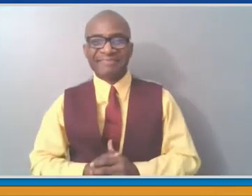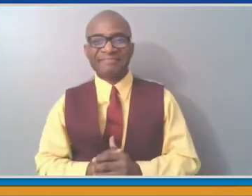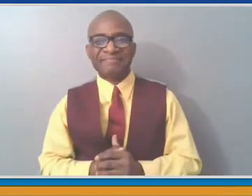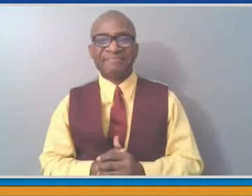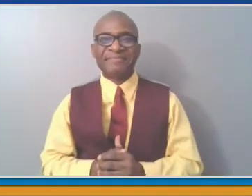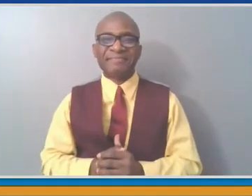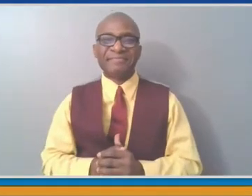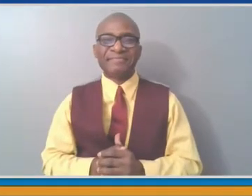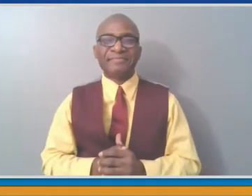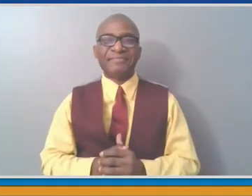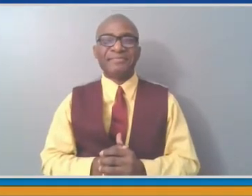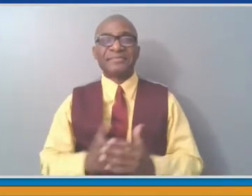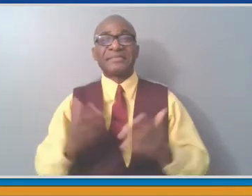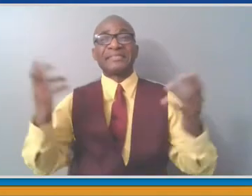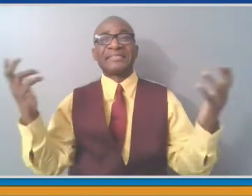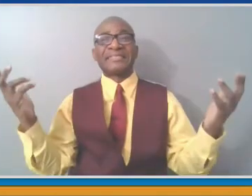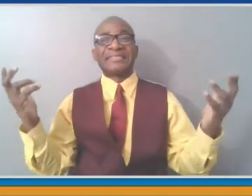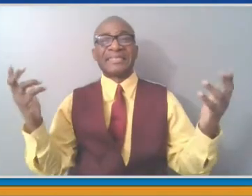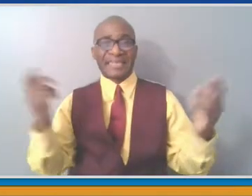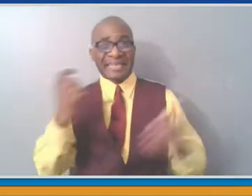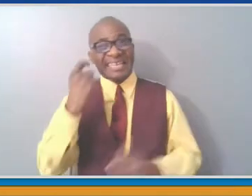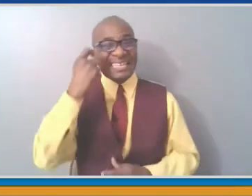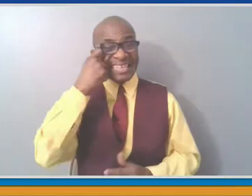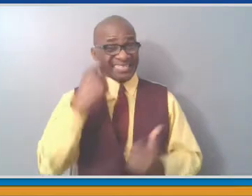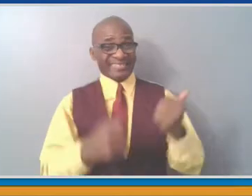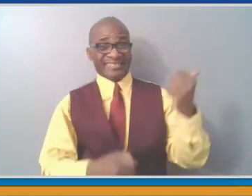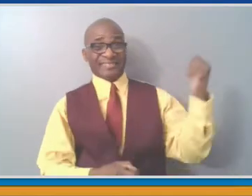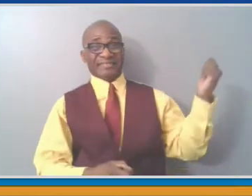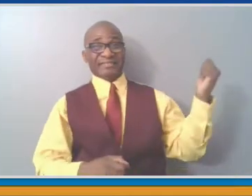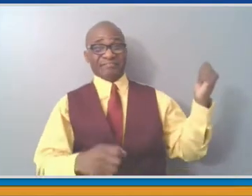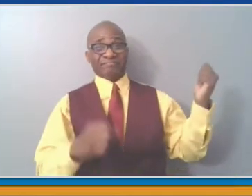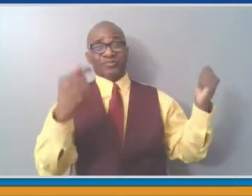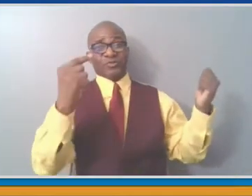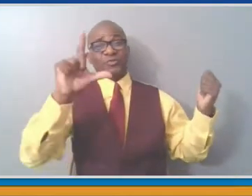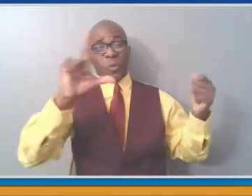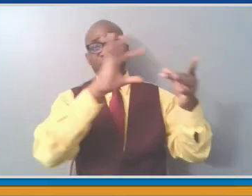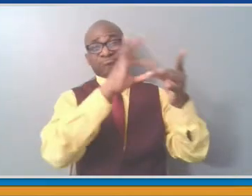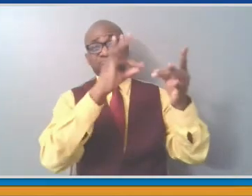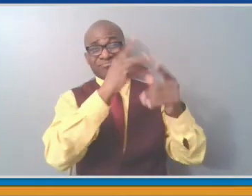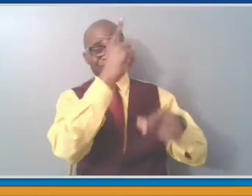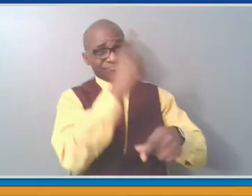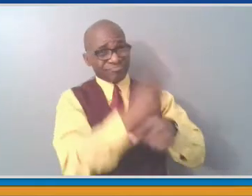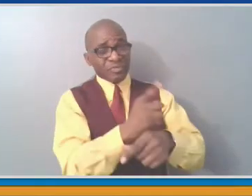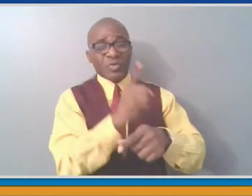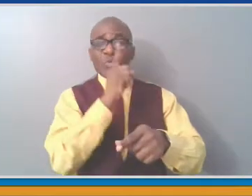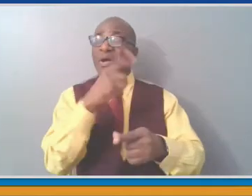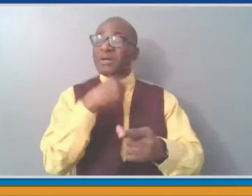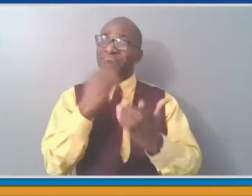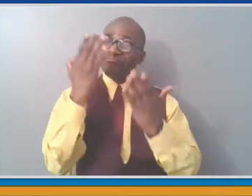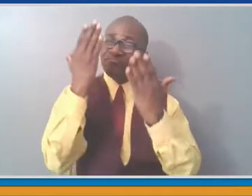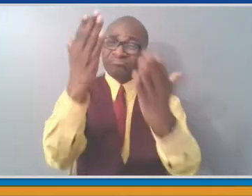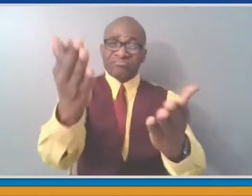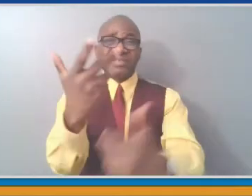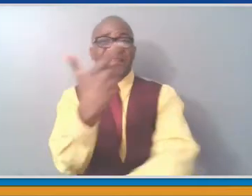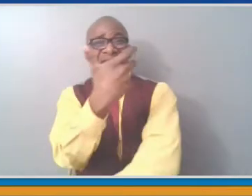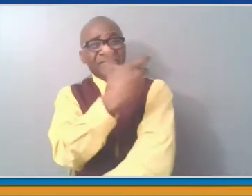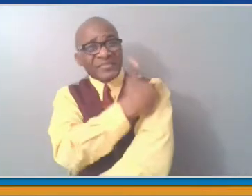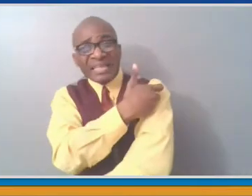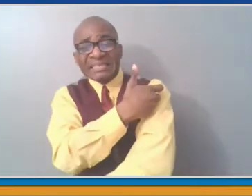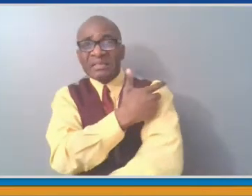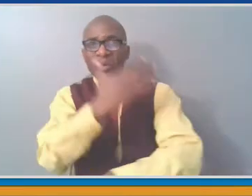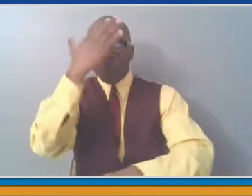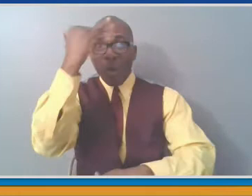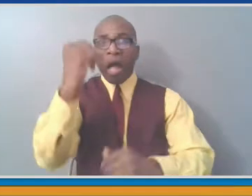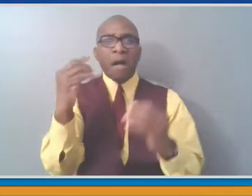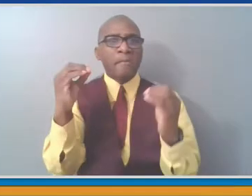said how important it is to get the vaccine, and we're almost getting there. However, we're not quite there yet. To my brothers and sisters, my Latino